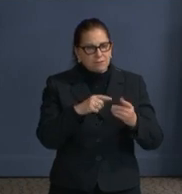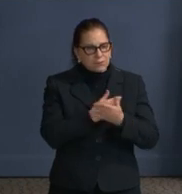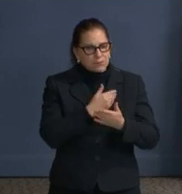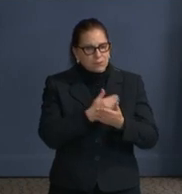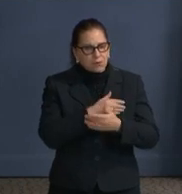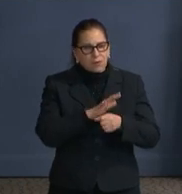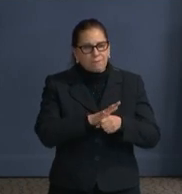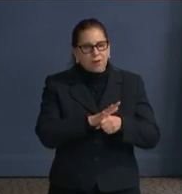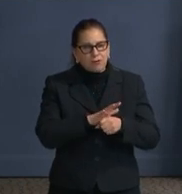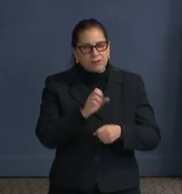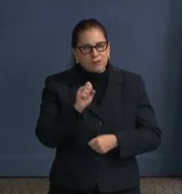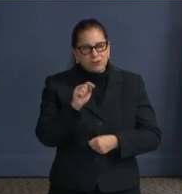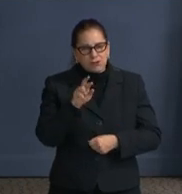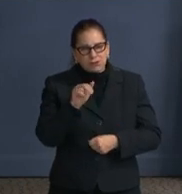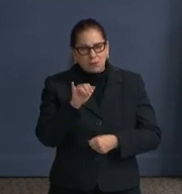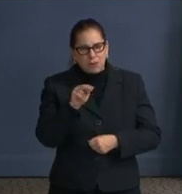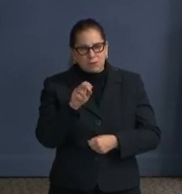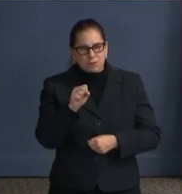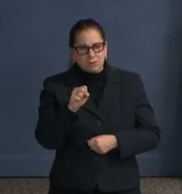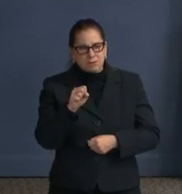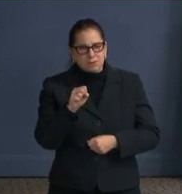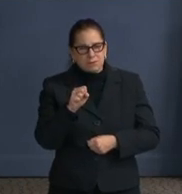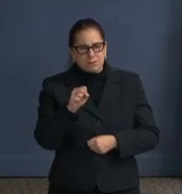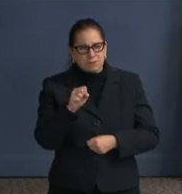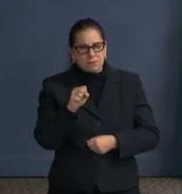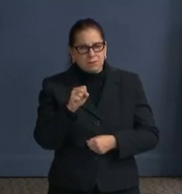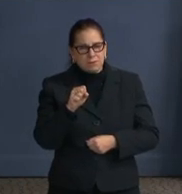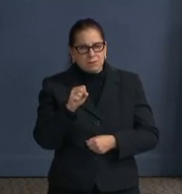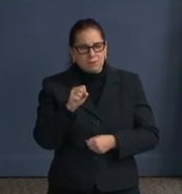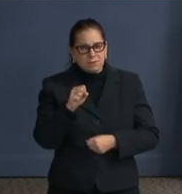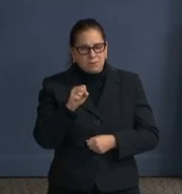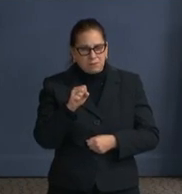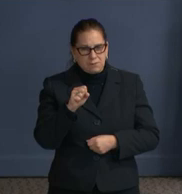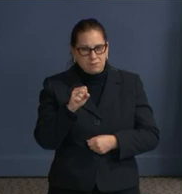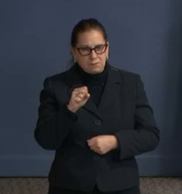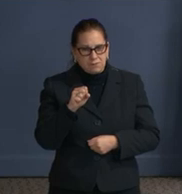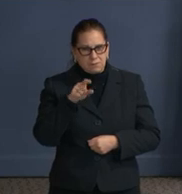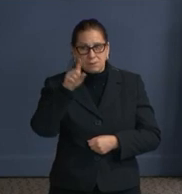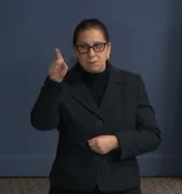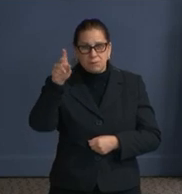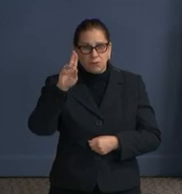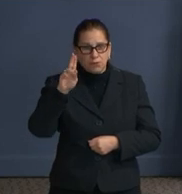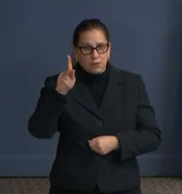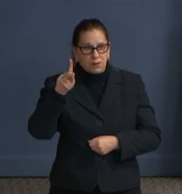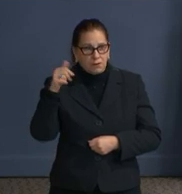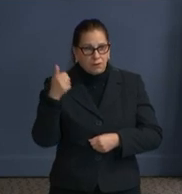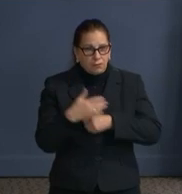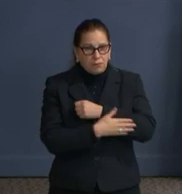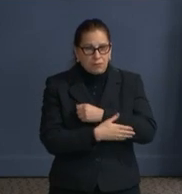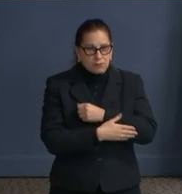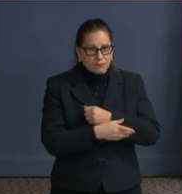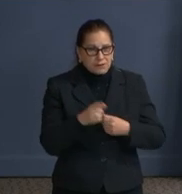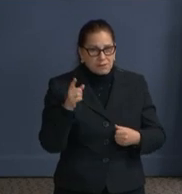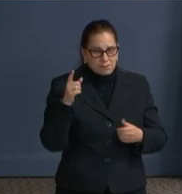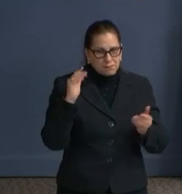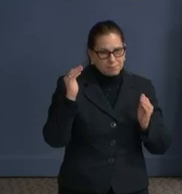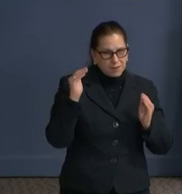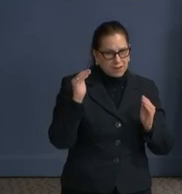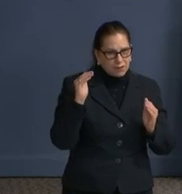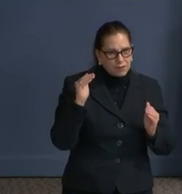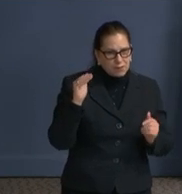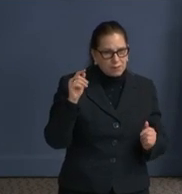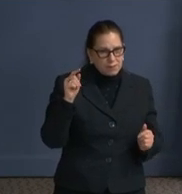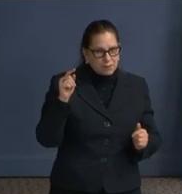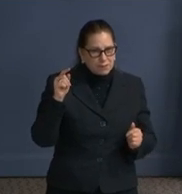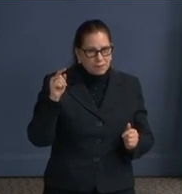The British or UK variant being detected in 28 states, we although we're experiencing downward trends, unless